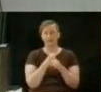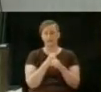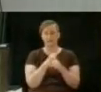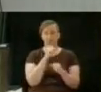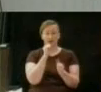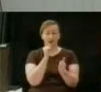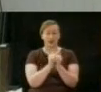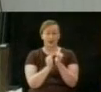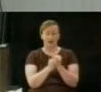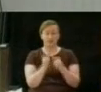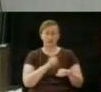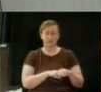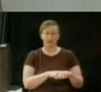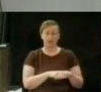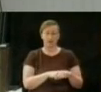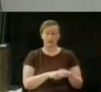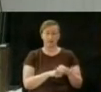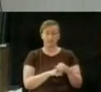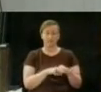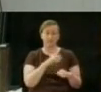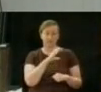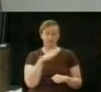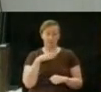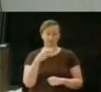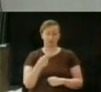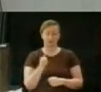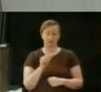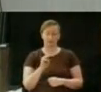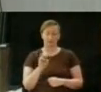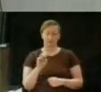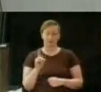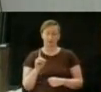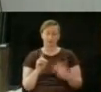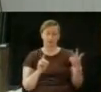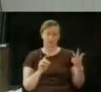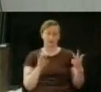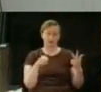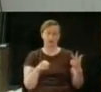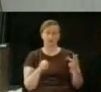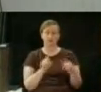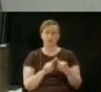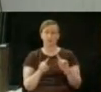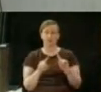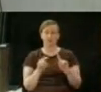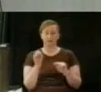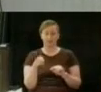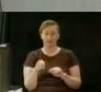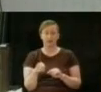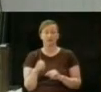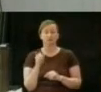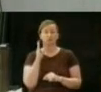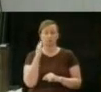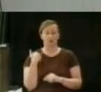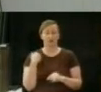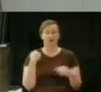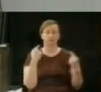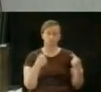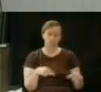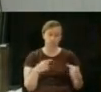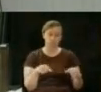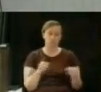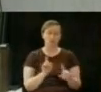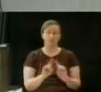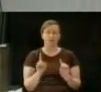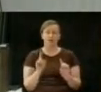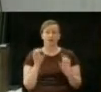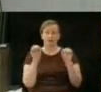because you can put another 10 years before it will come up again. Basically, it's been about 10 years, and that's about every time. I've been – Commissioner Hammond has through